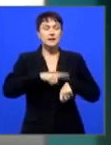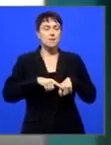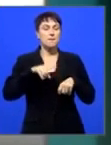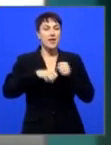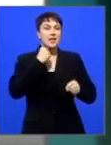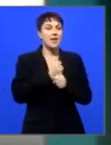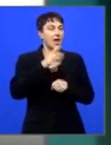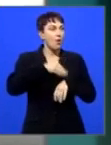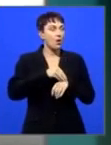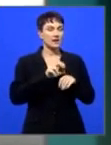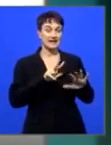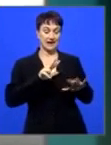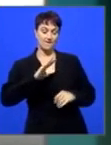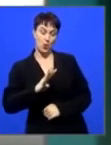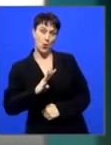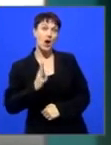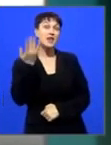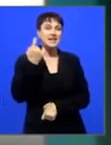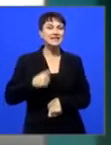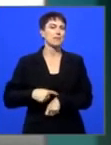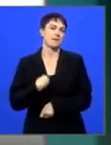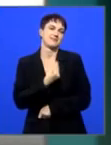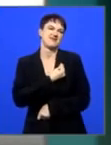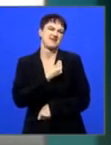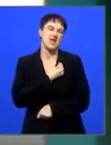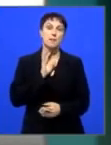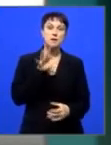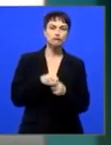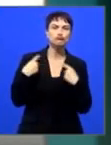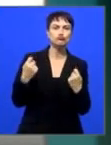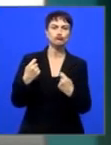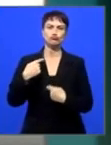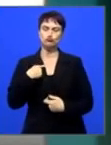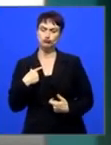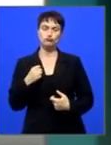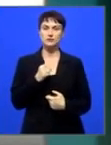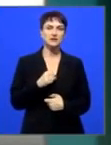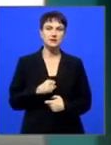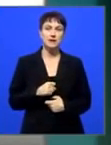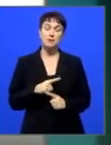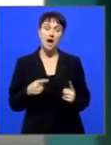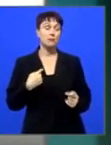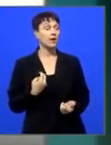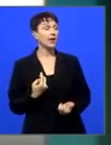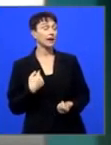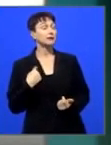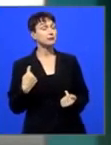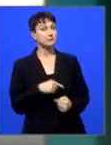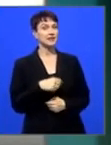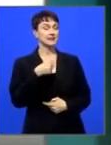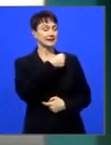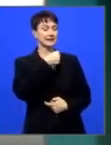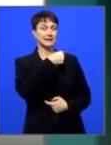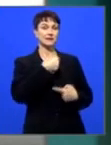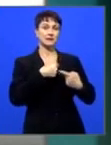was not in the industry yet at the time. And I got a standing ovation for my performance. I performed a song